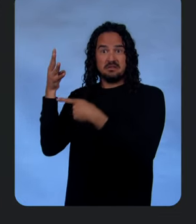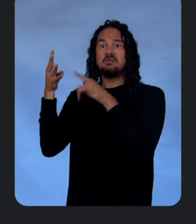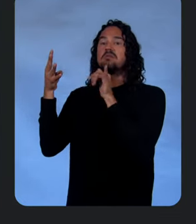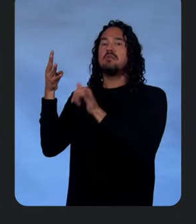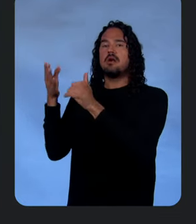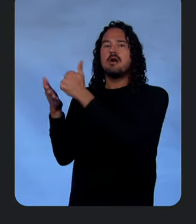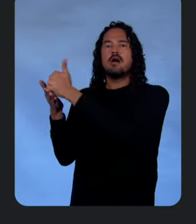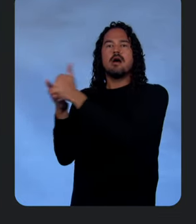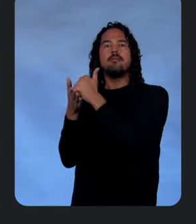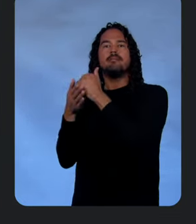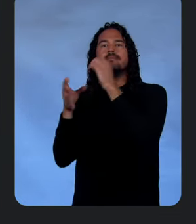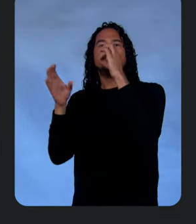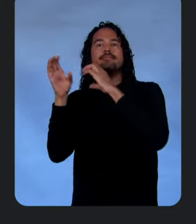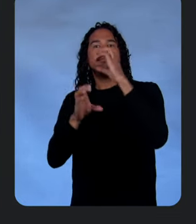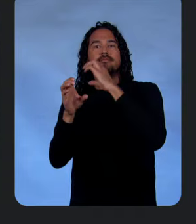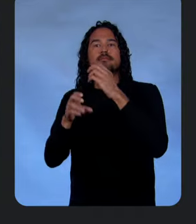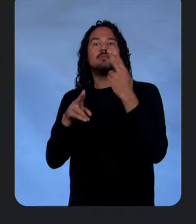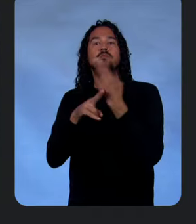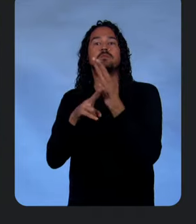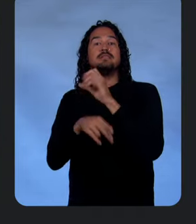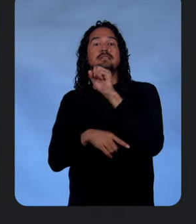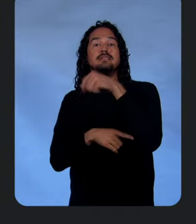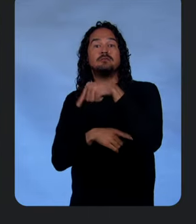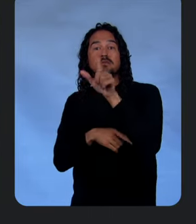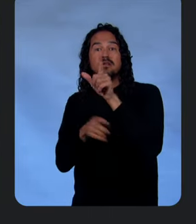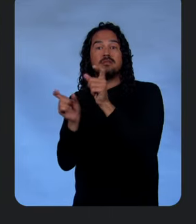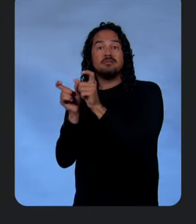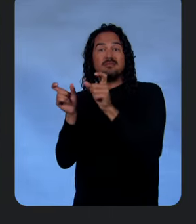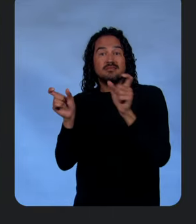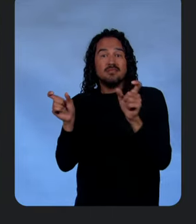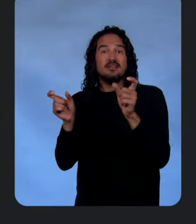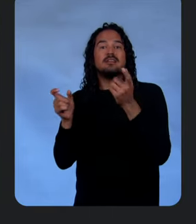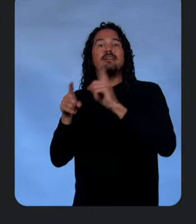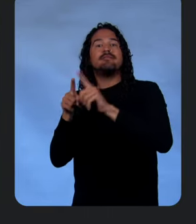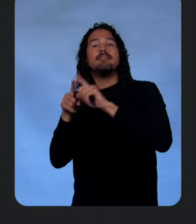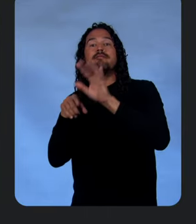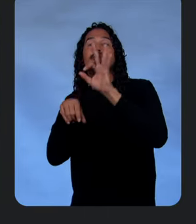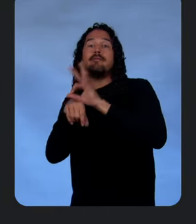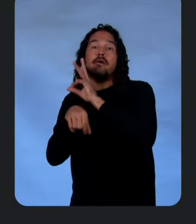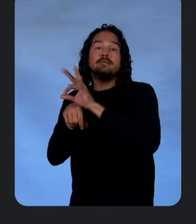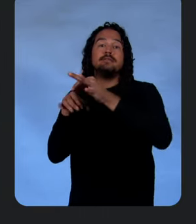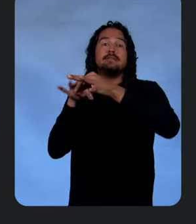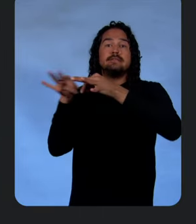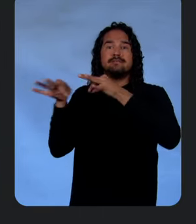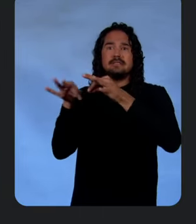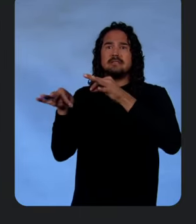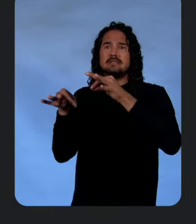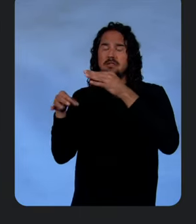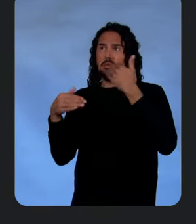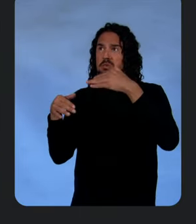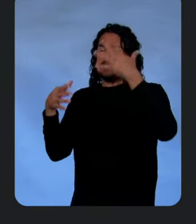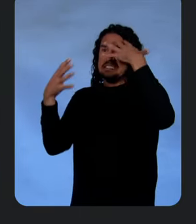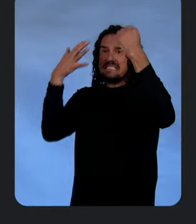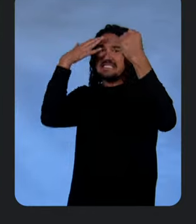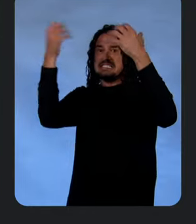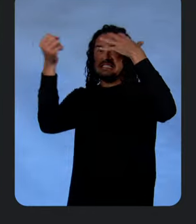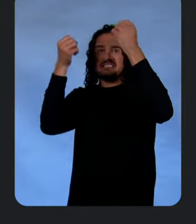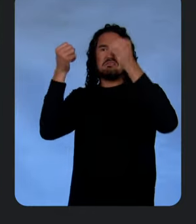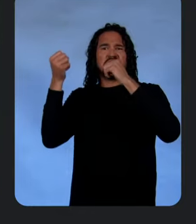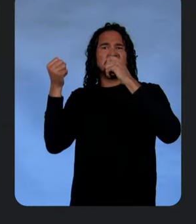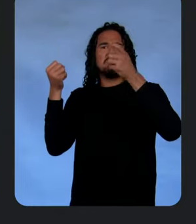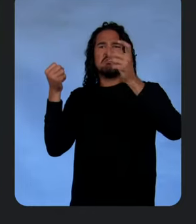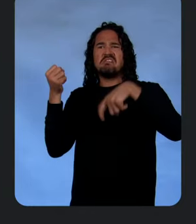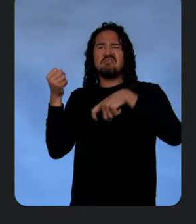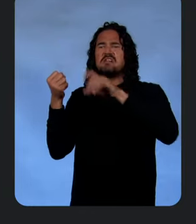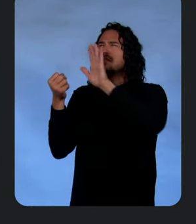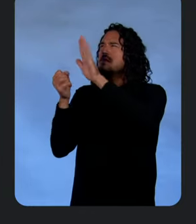SQL syntax, like different functions and things that can actually be really difficult to remember if we're working across all these other databases for it. Yeah. And